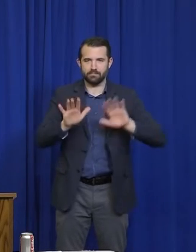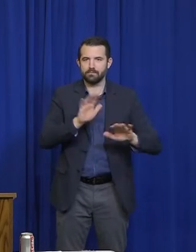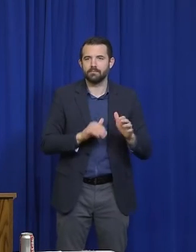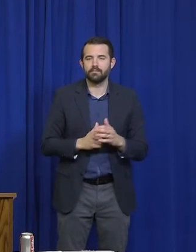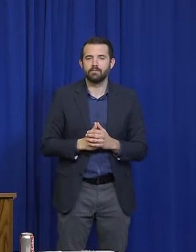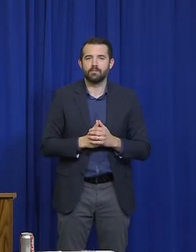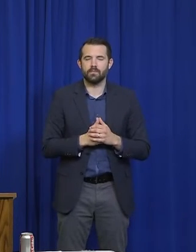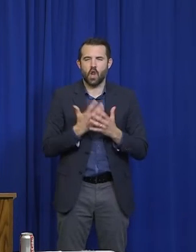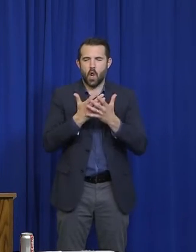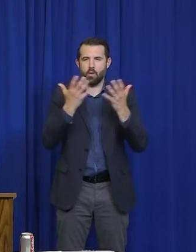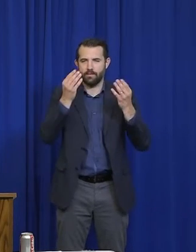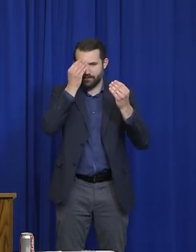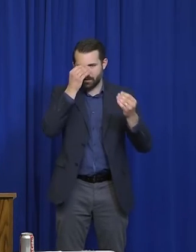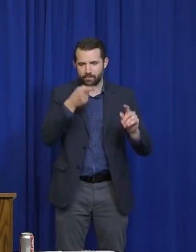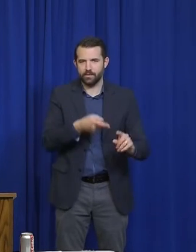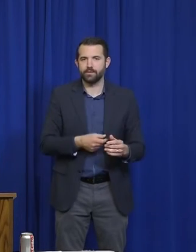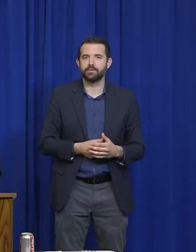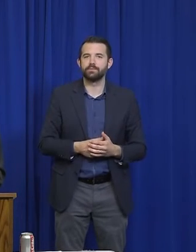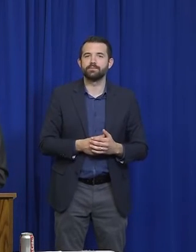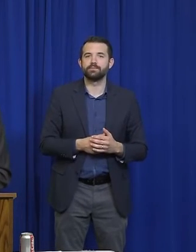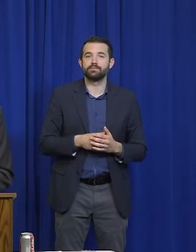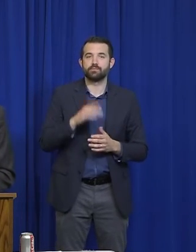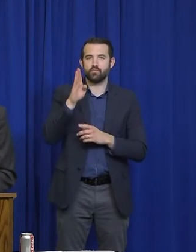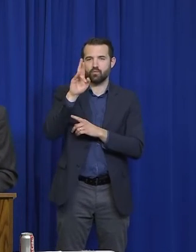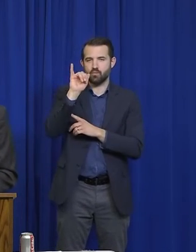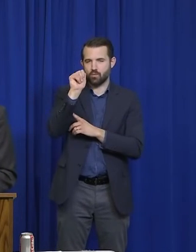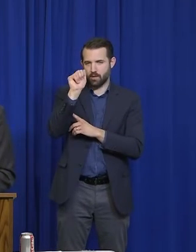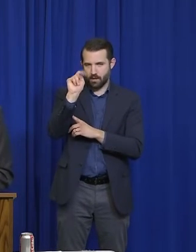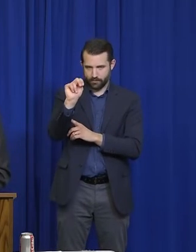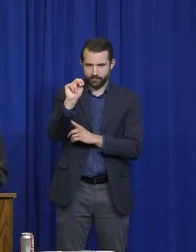We'll turn next over to Brian Sullivan at WAVI.